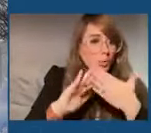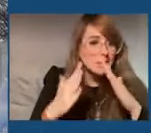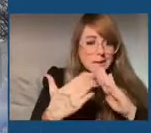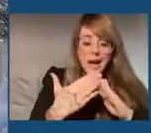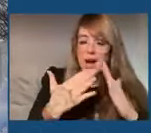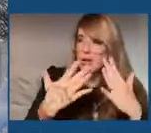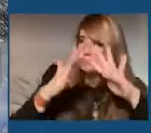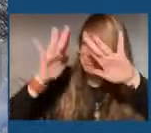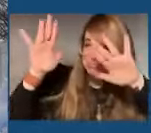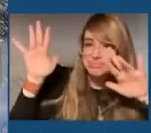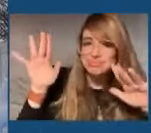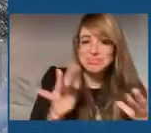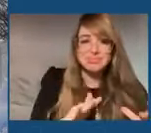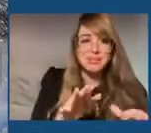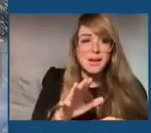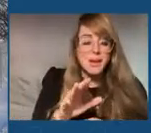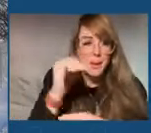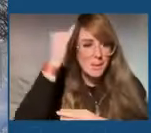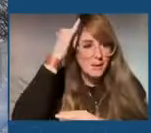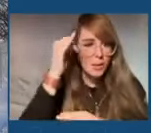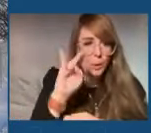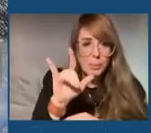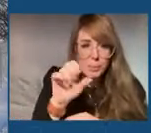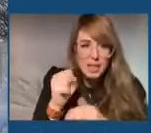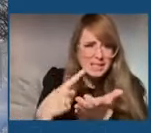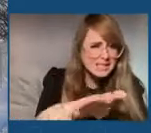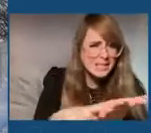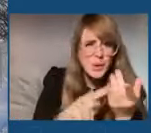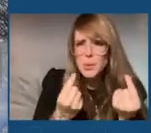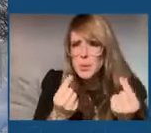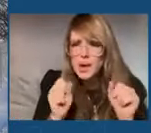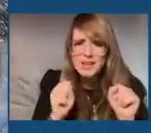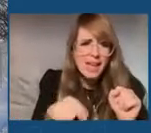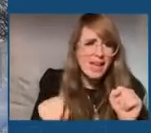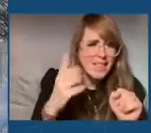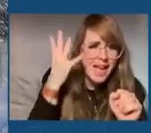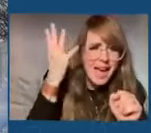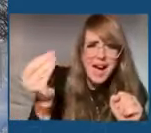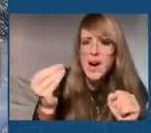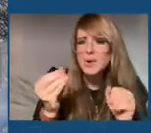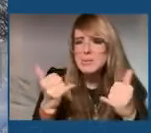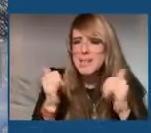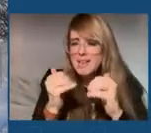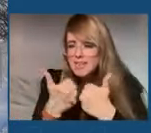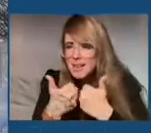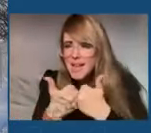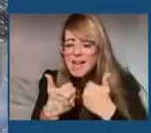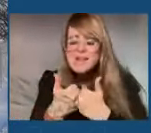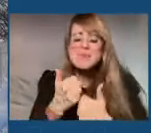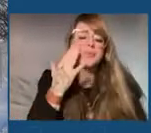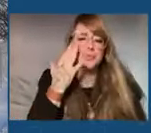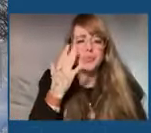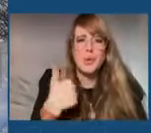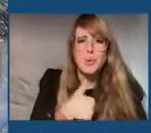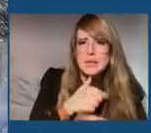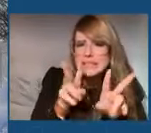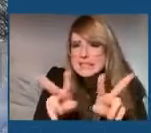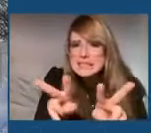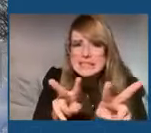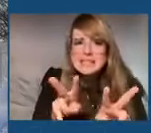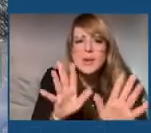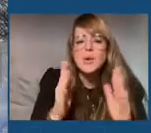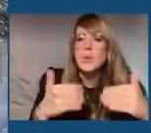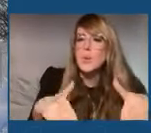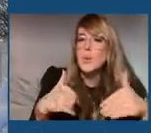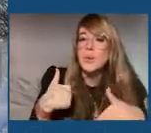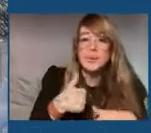My Bills. A lot of drama back then about will the Bills be able to get out and get to the game that got moved. So, we were intensely involved. The point being is that